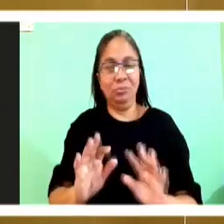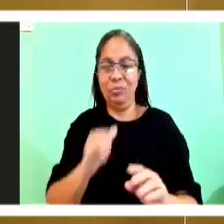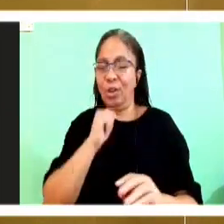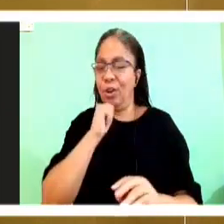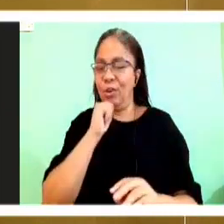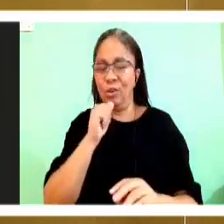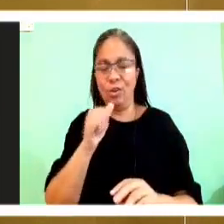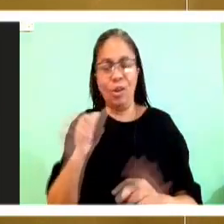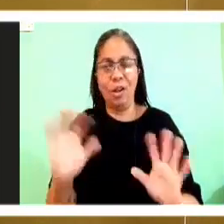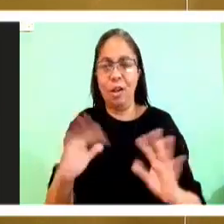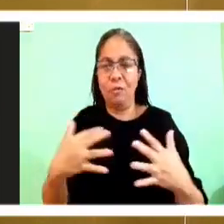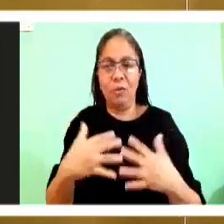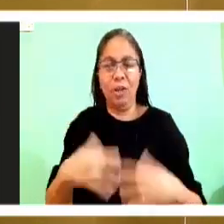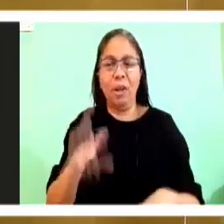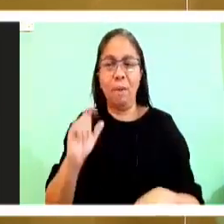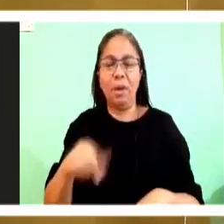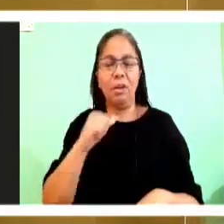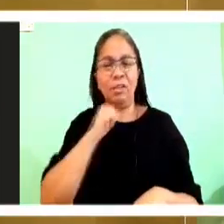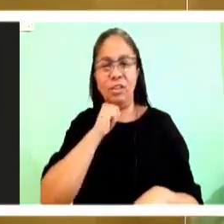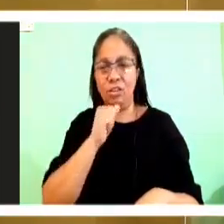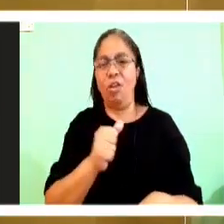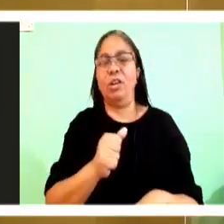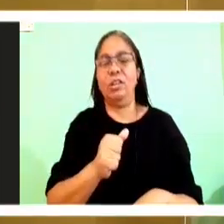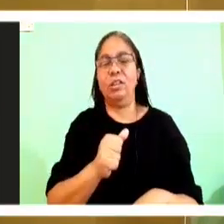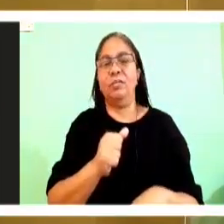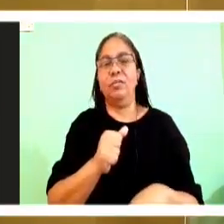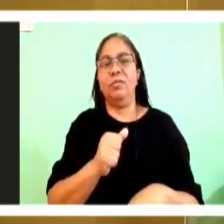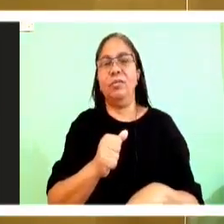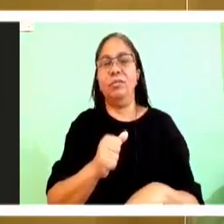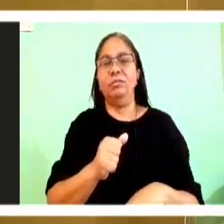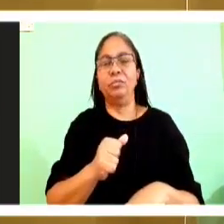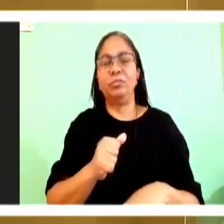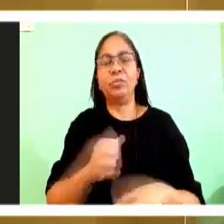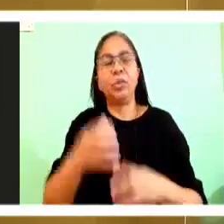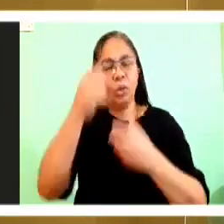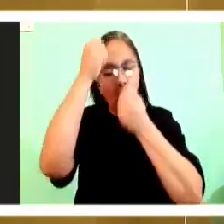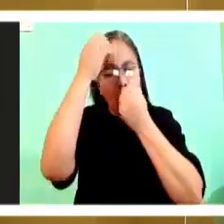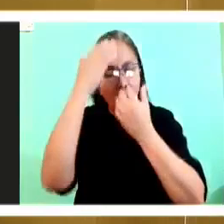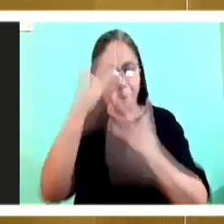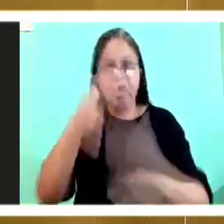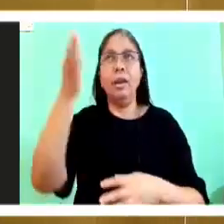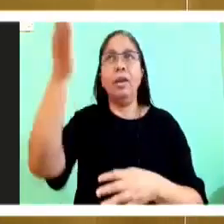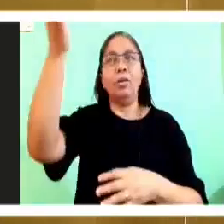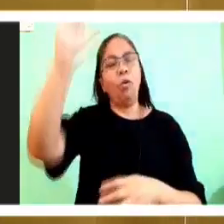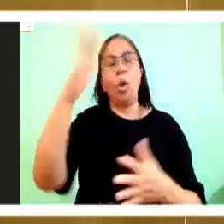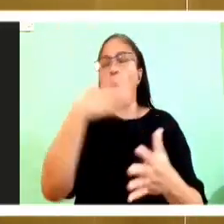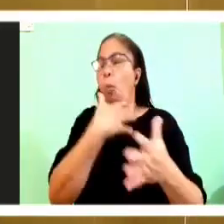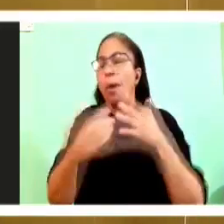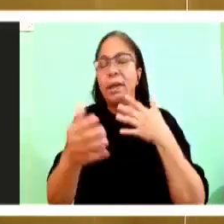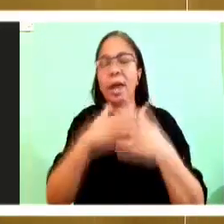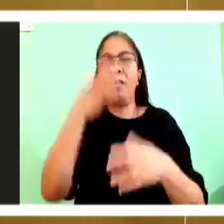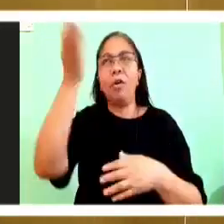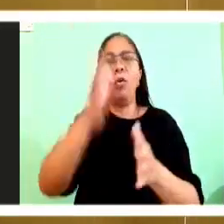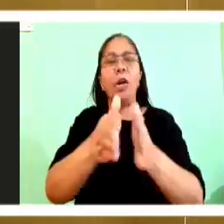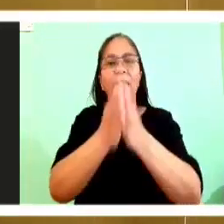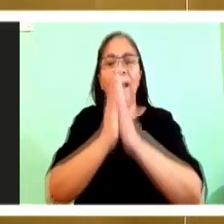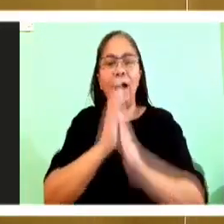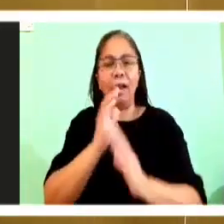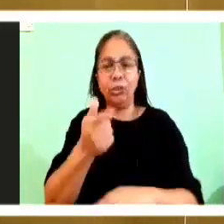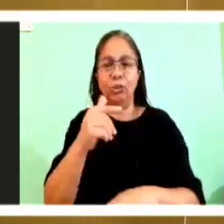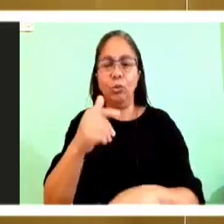afraid. to give God whatever God asks of you. Do not be